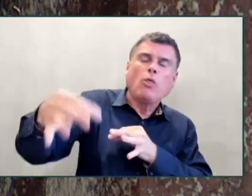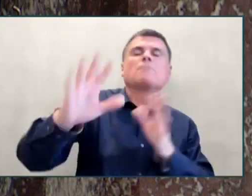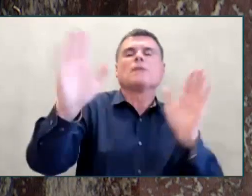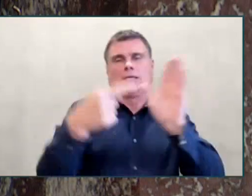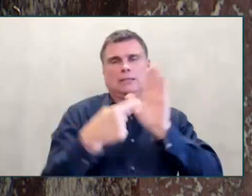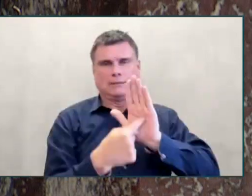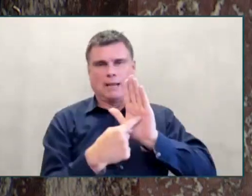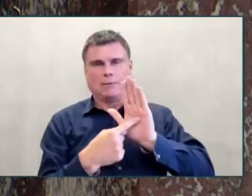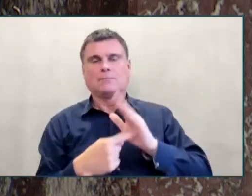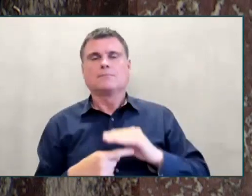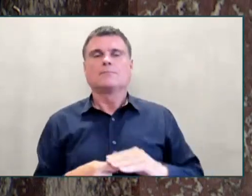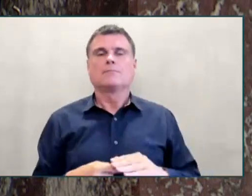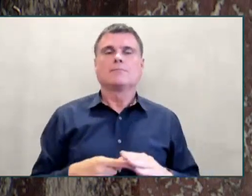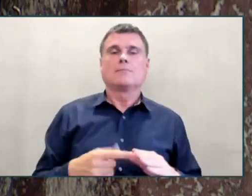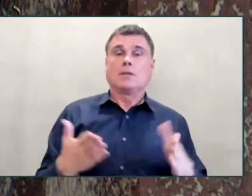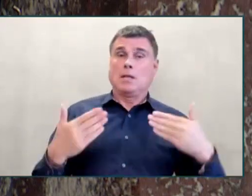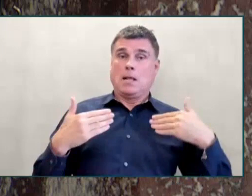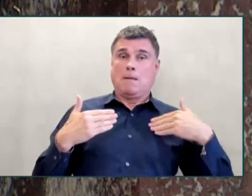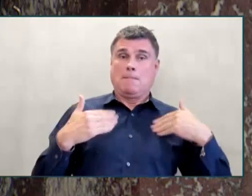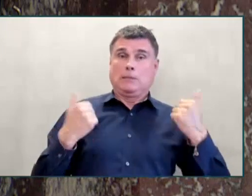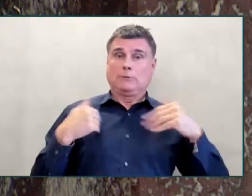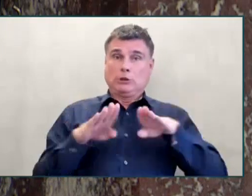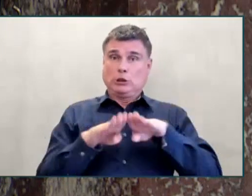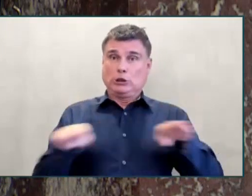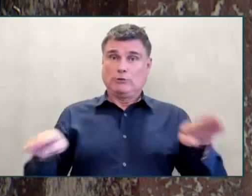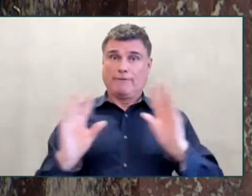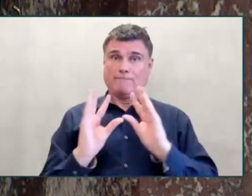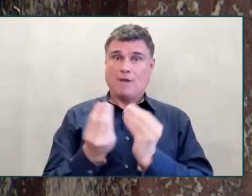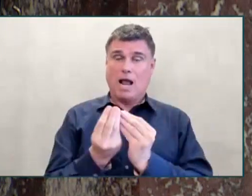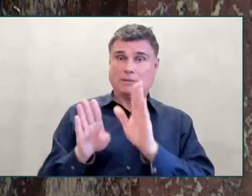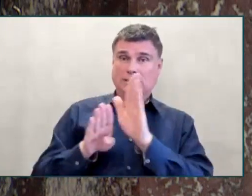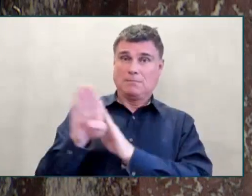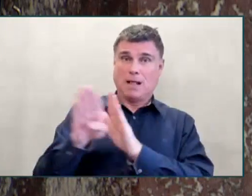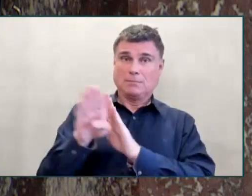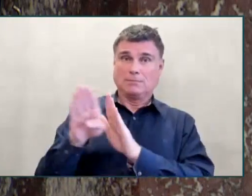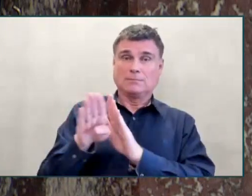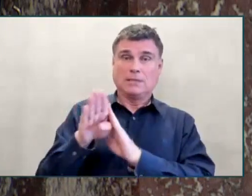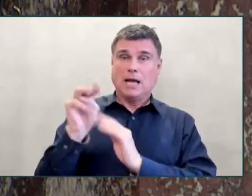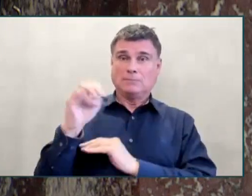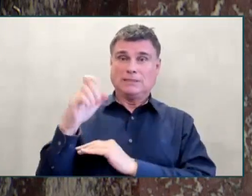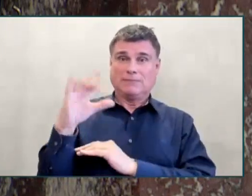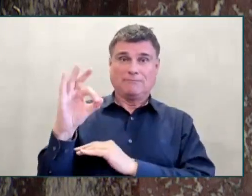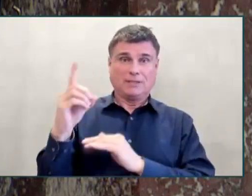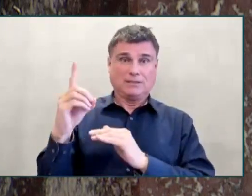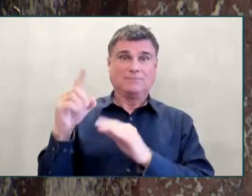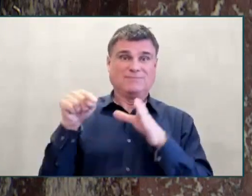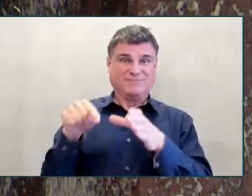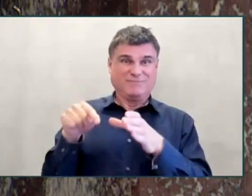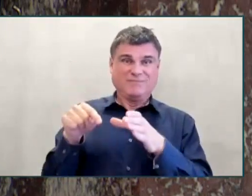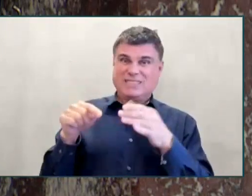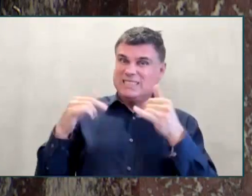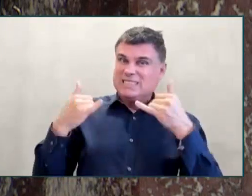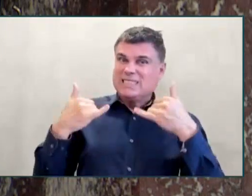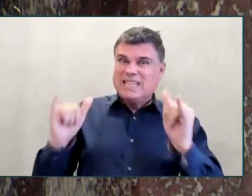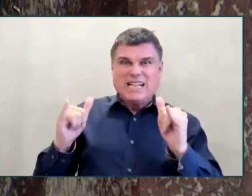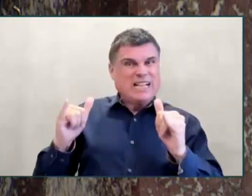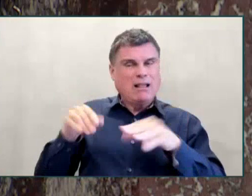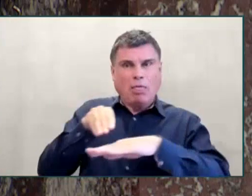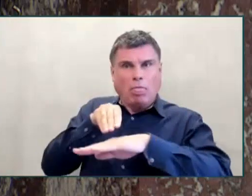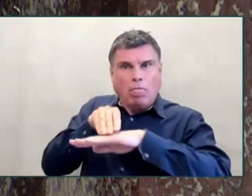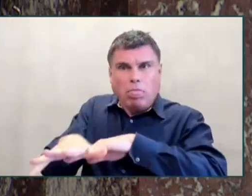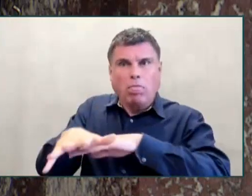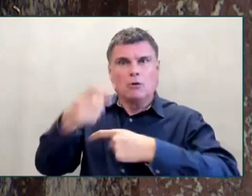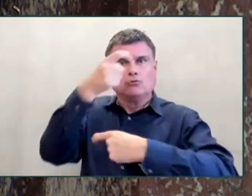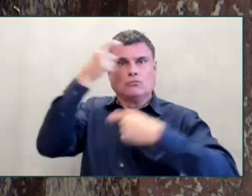Family Development continues to cause our families. I think about the drug poisoning crisis